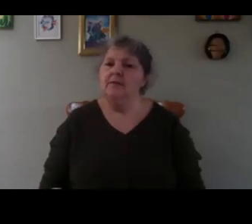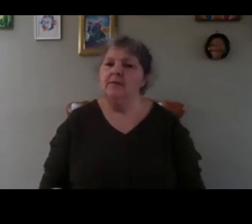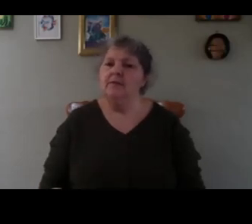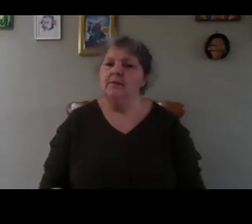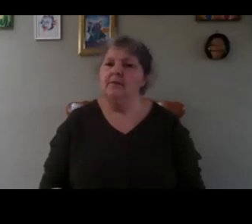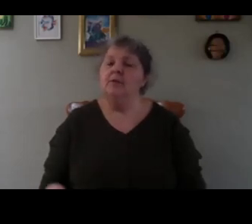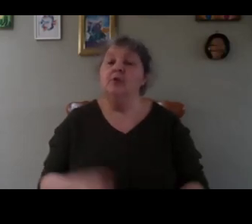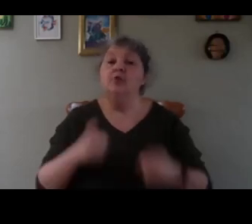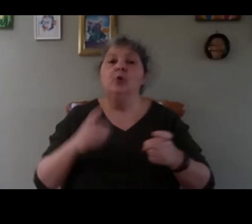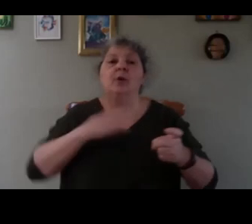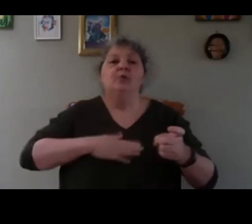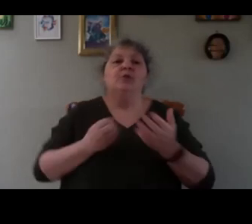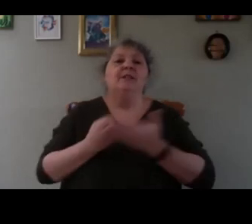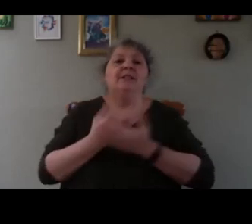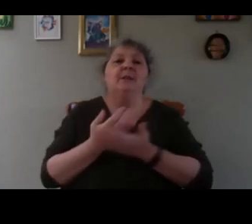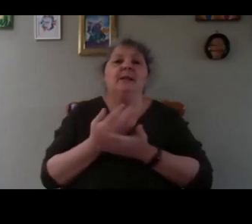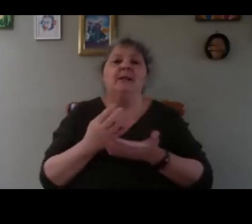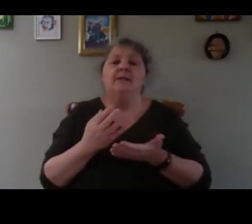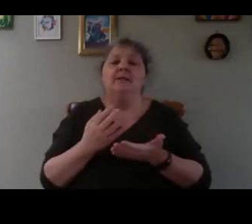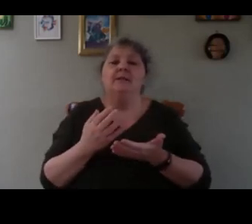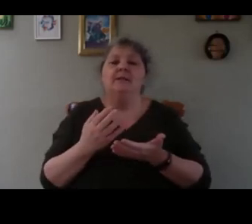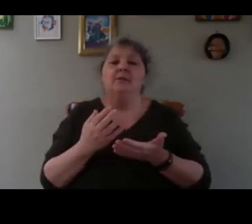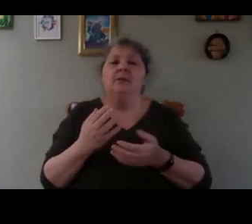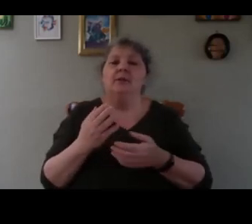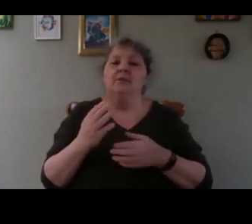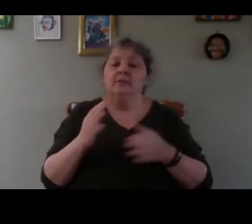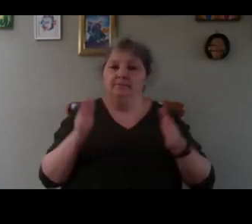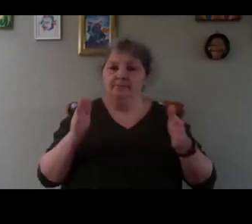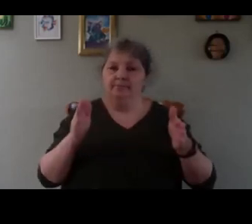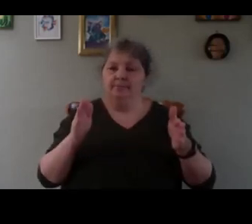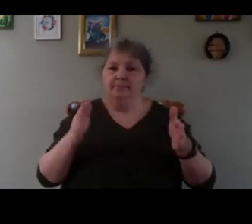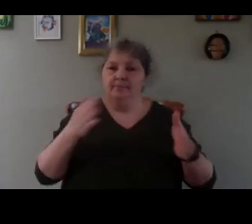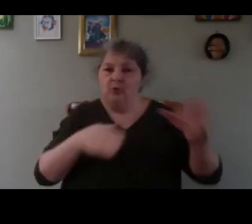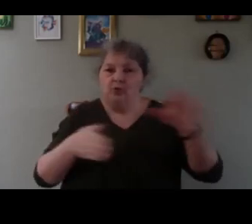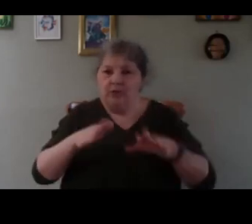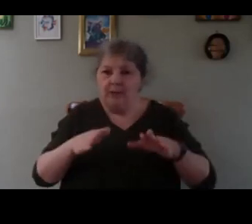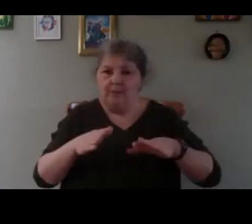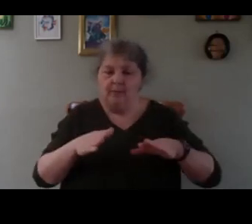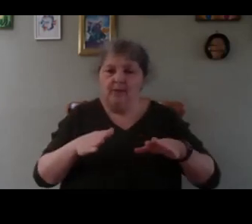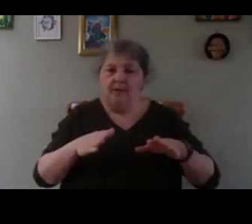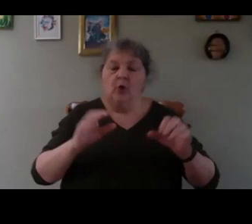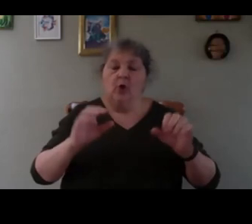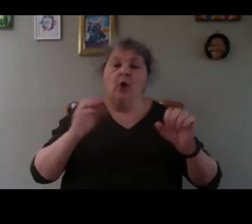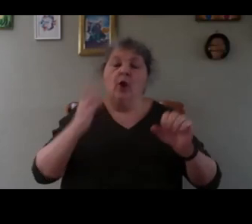I just explained the same thing I have the hot seed on the left and the cold seed on the right